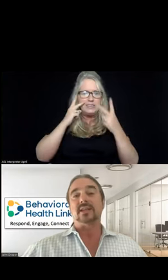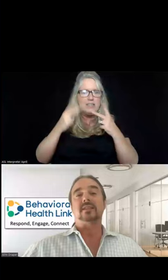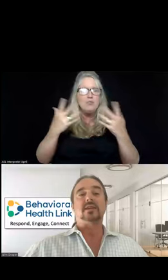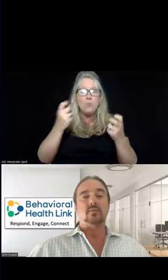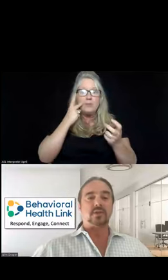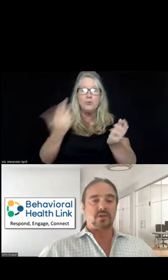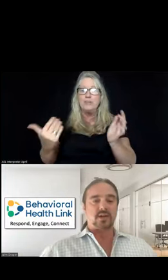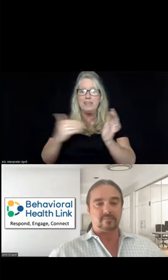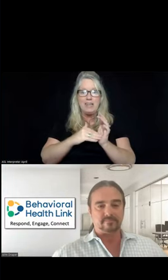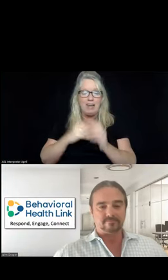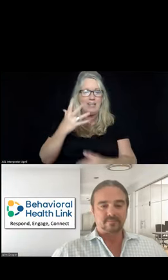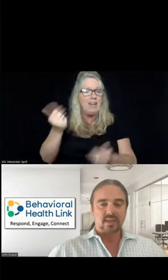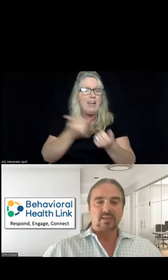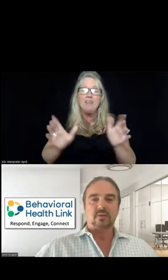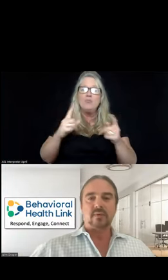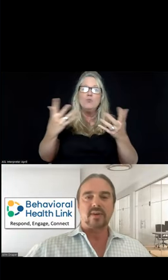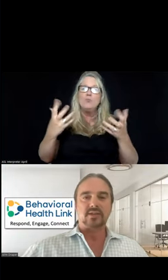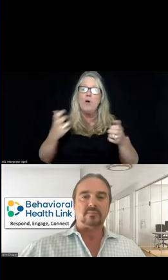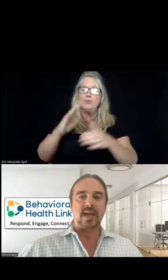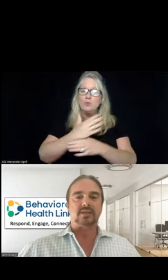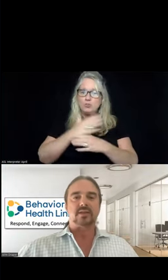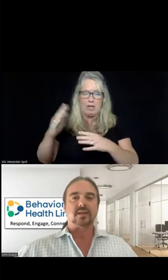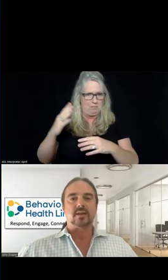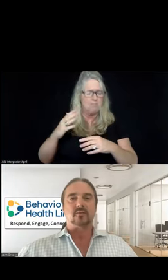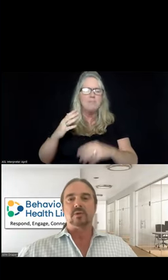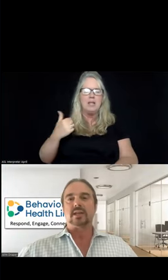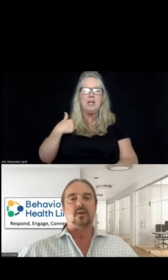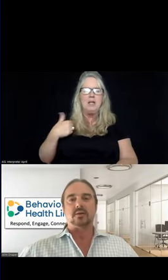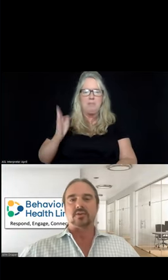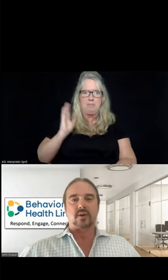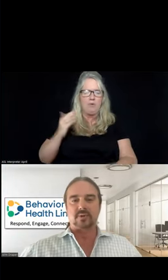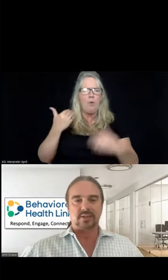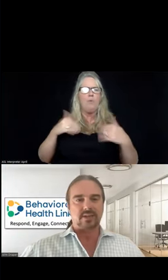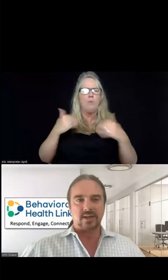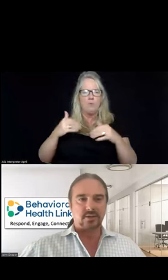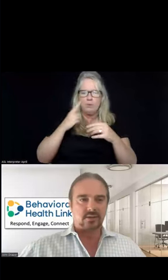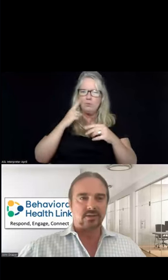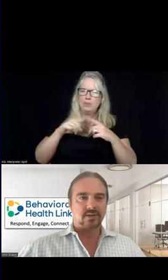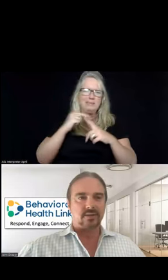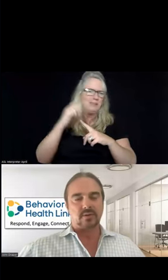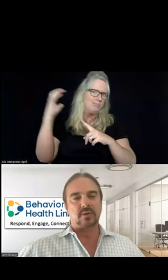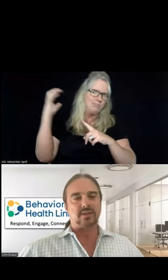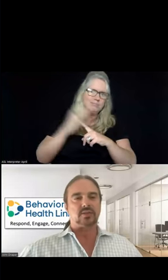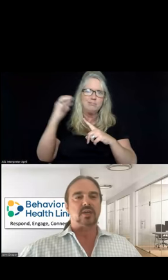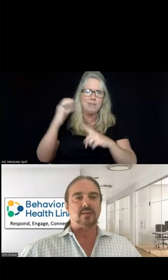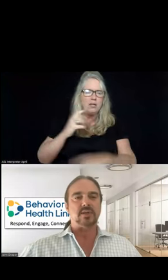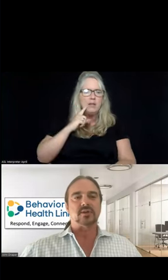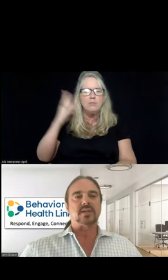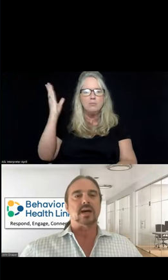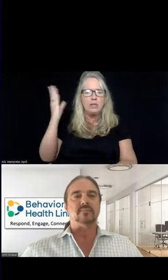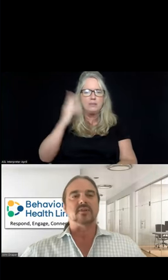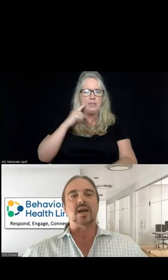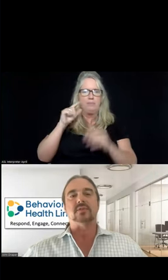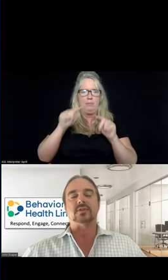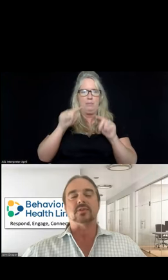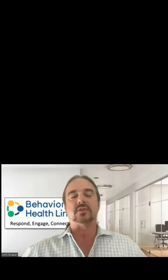see again, and anything you want to share. You know, we've had some past really all-star presentations on the Crisis Jam. Here's